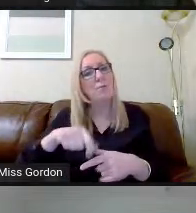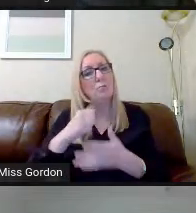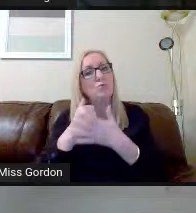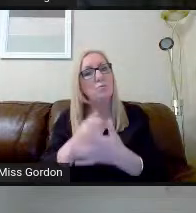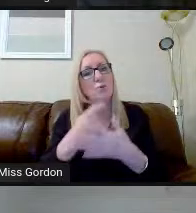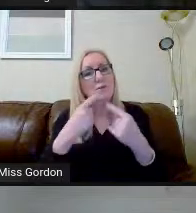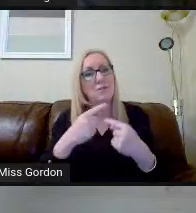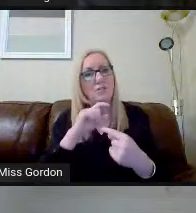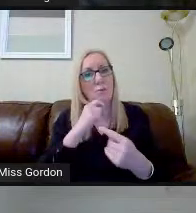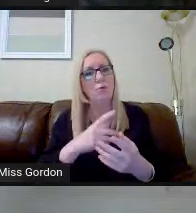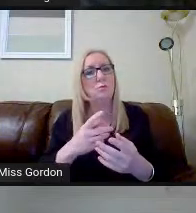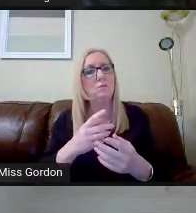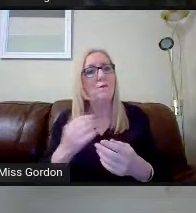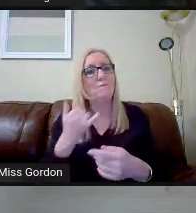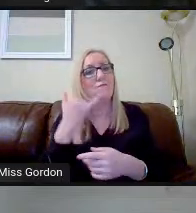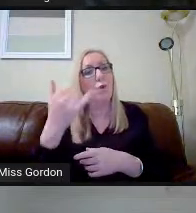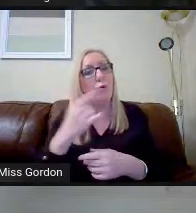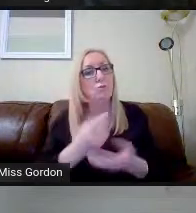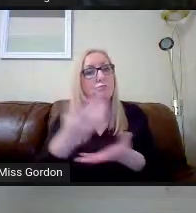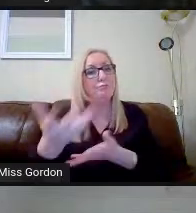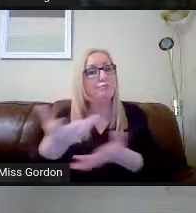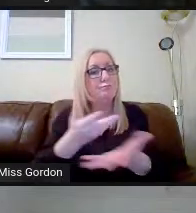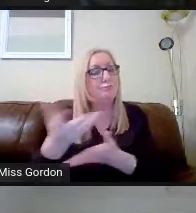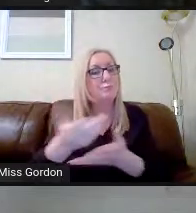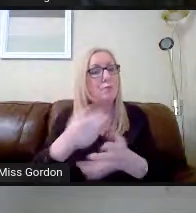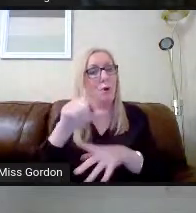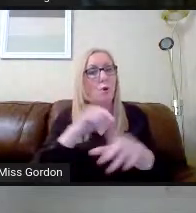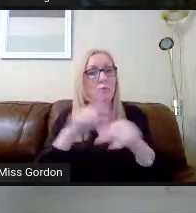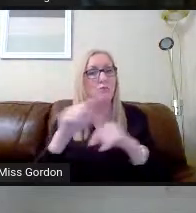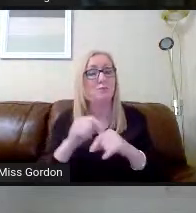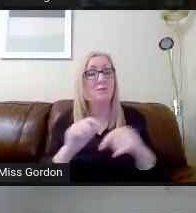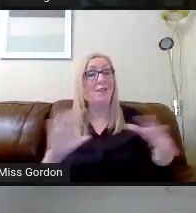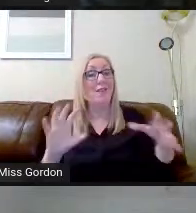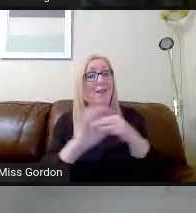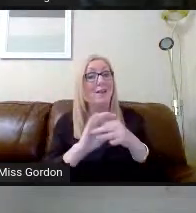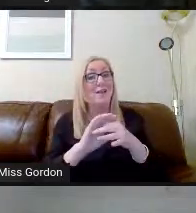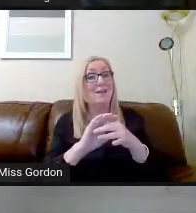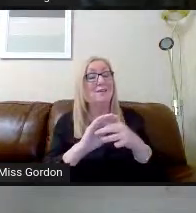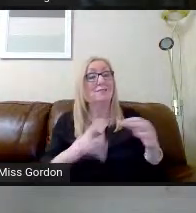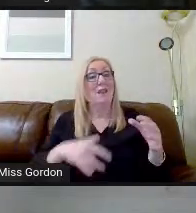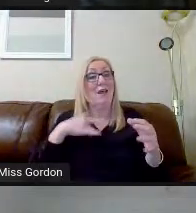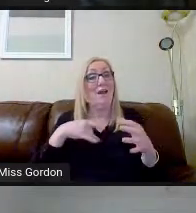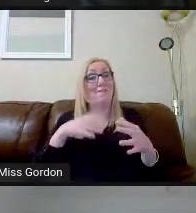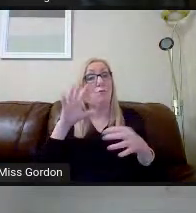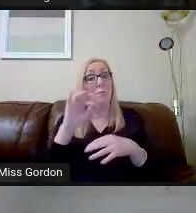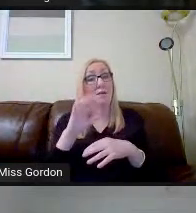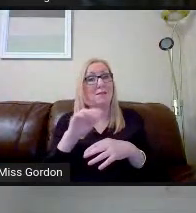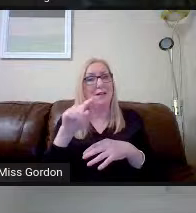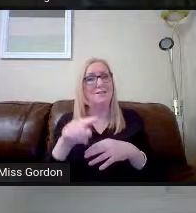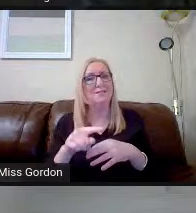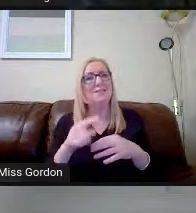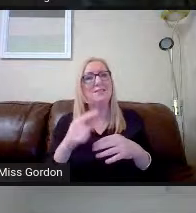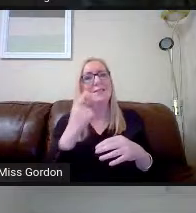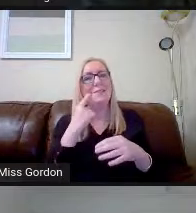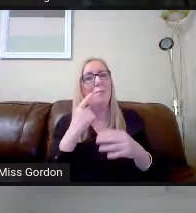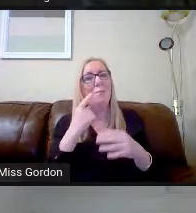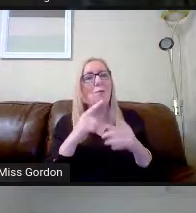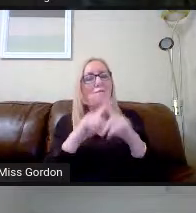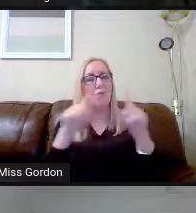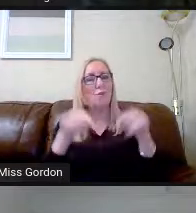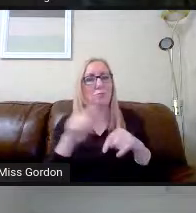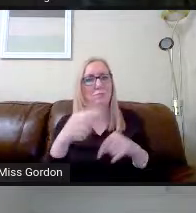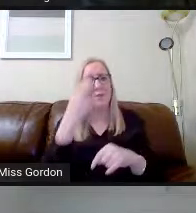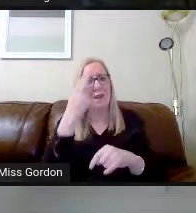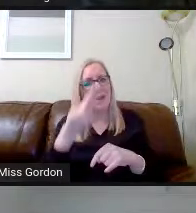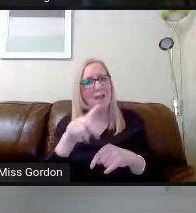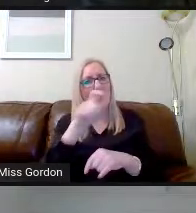options. The link goes live on Monday. And it's a dead sample form. At the top of it, name